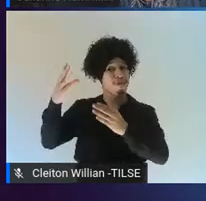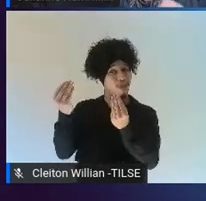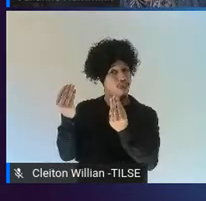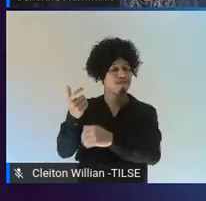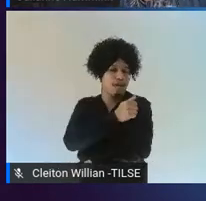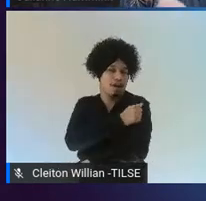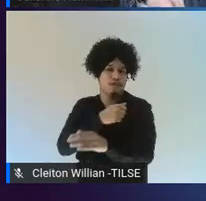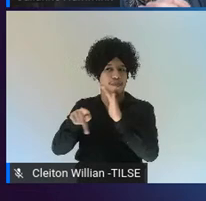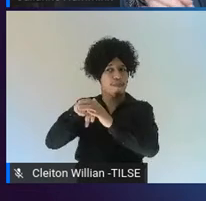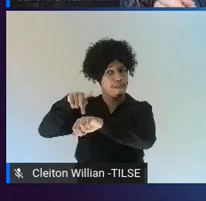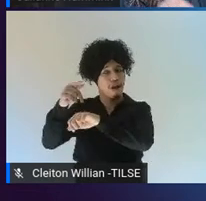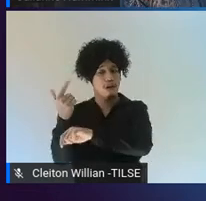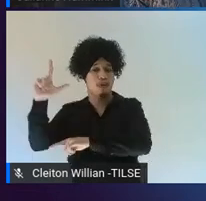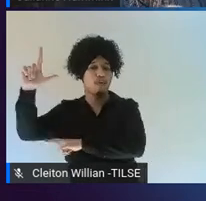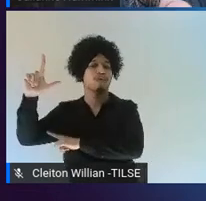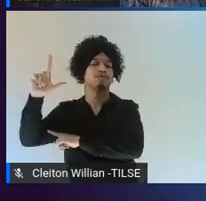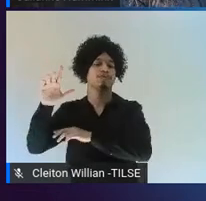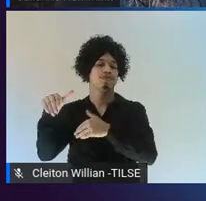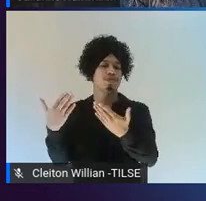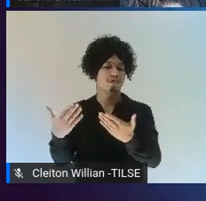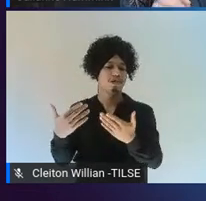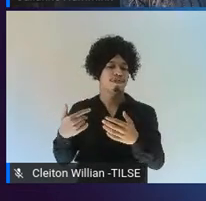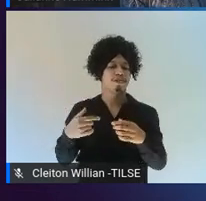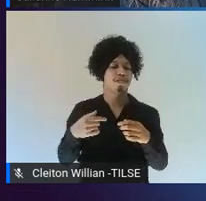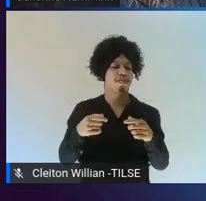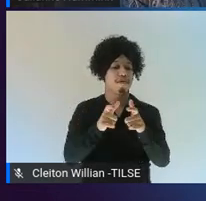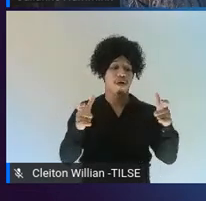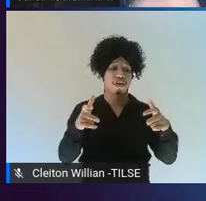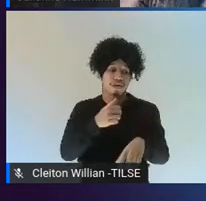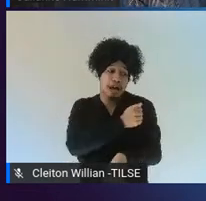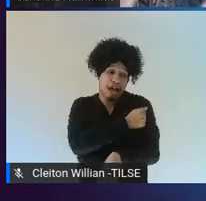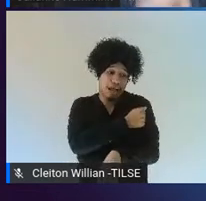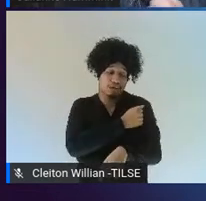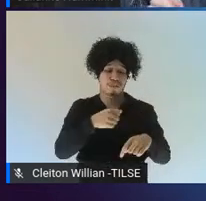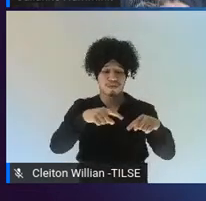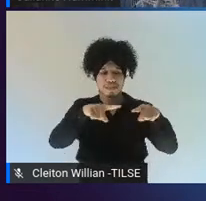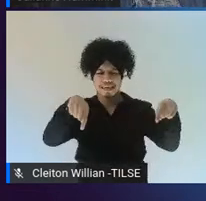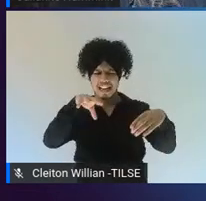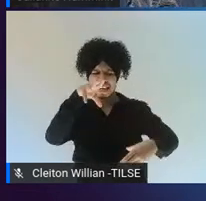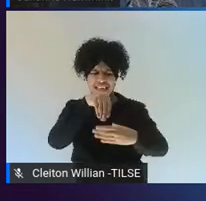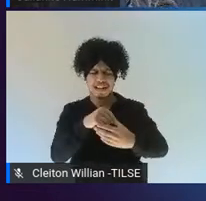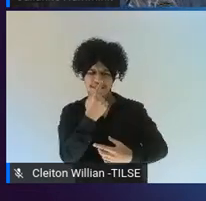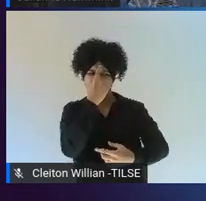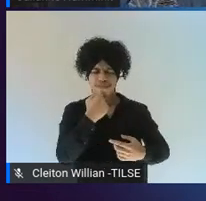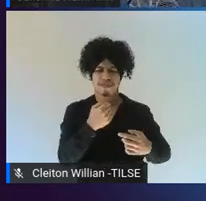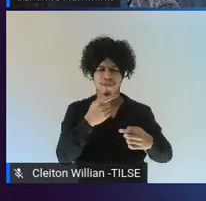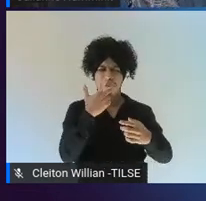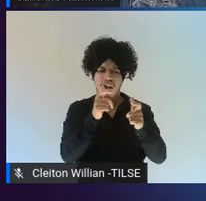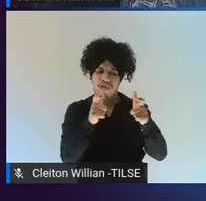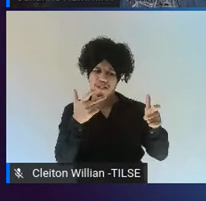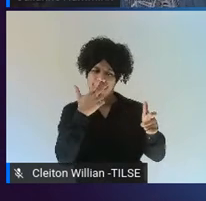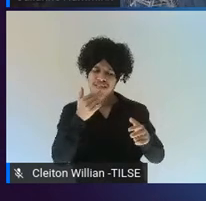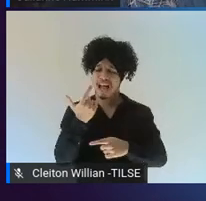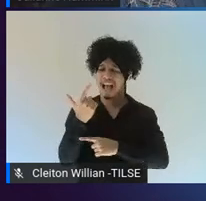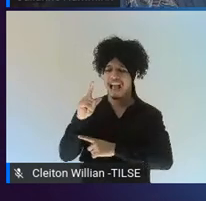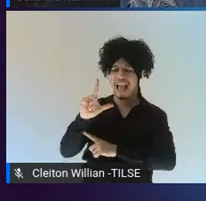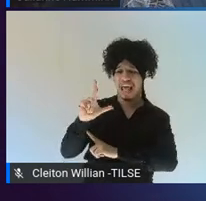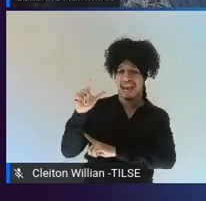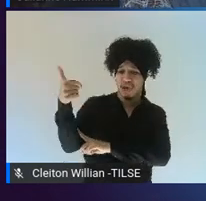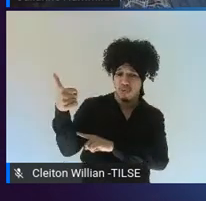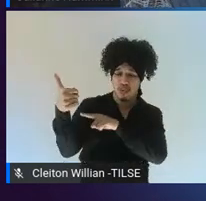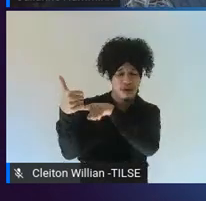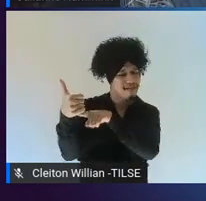the students in a classroom might not have a common first language. Okay. Many of the instructors